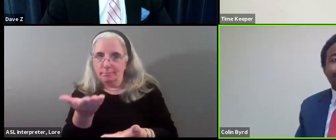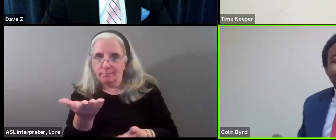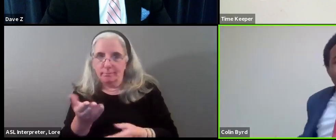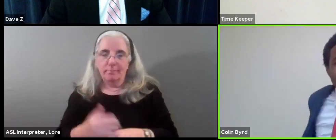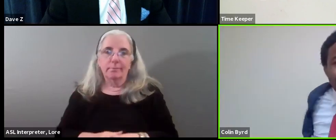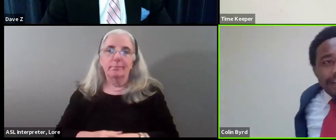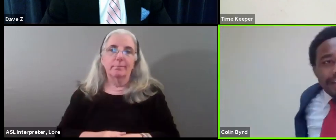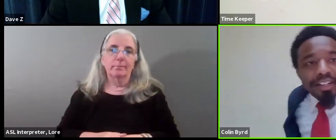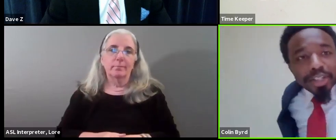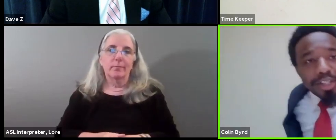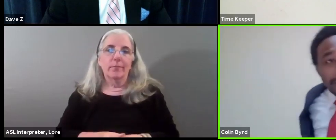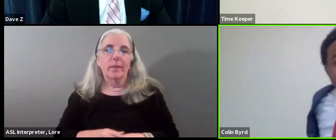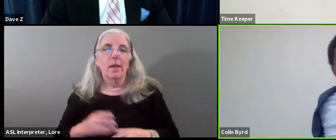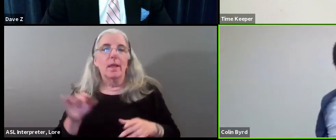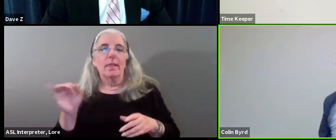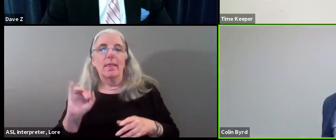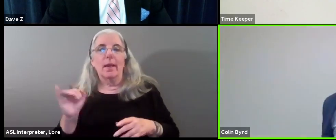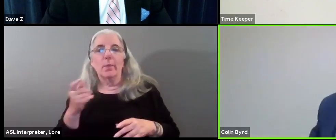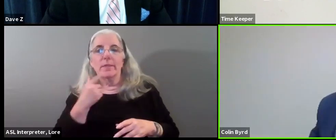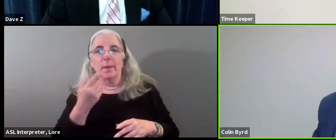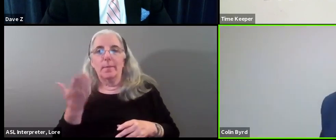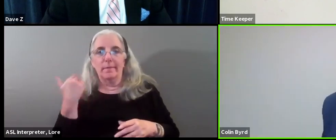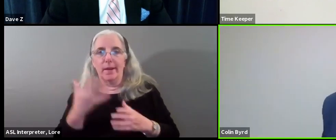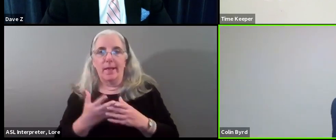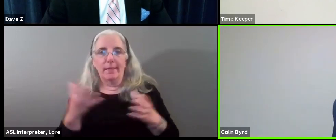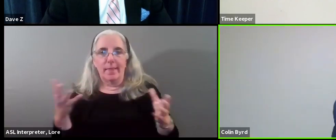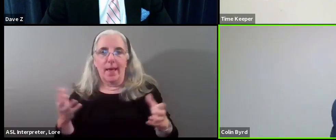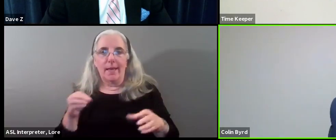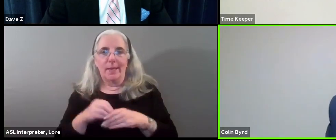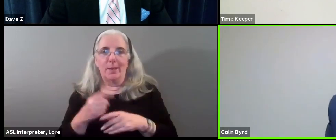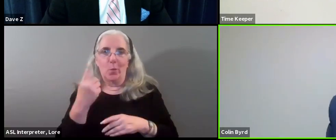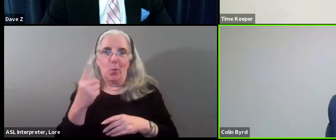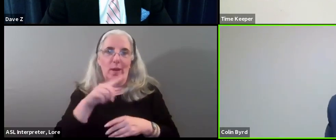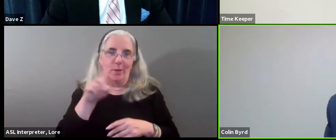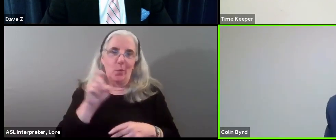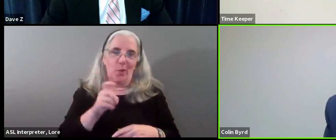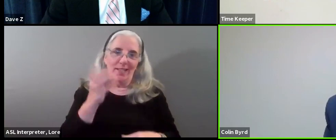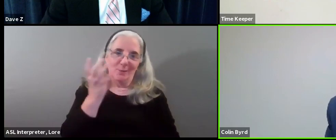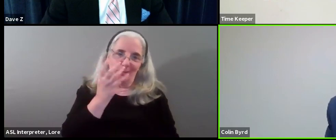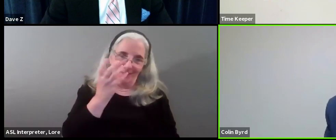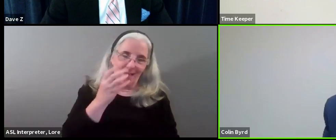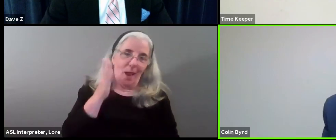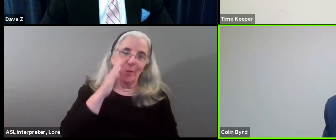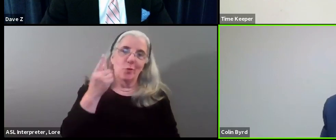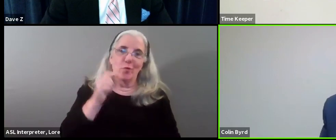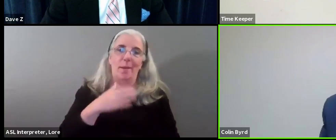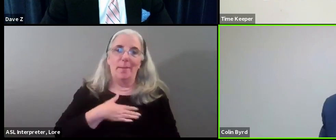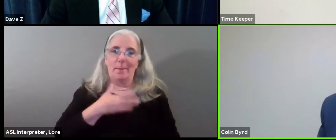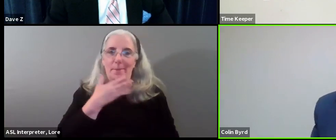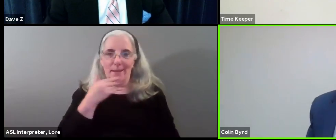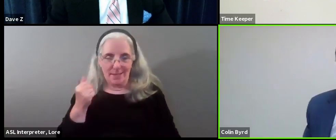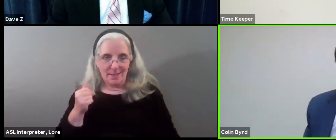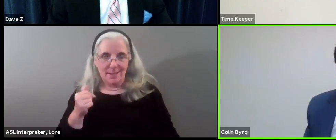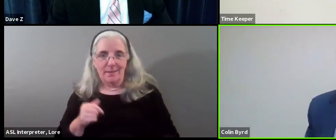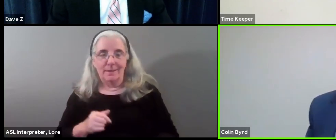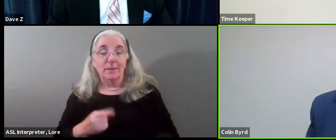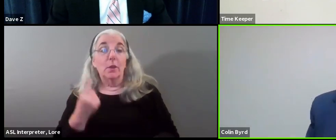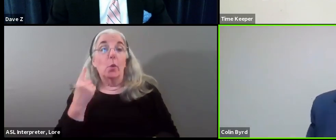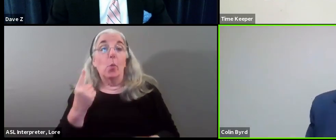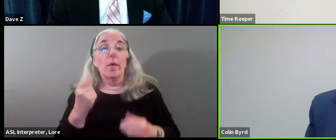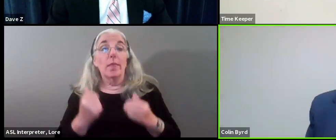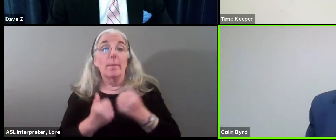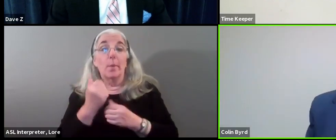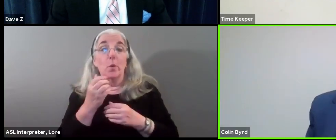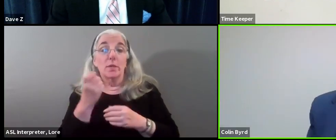So as was acknowledged earlier, it's a lot to pack into one question, but I'm going to try my best. One of the most